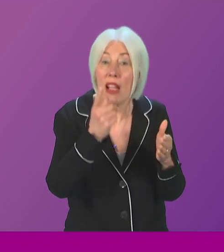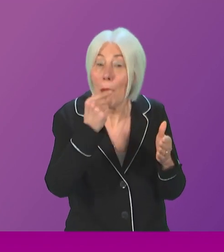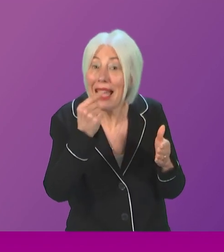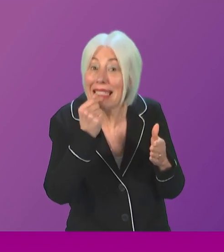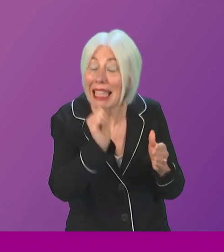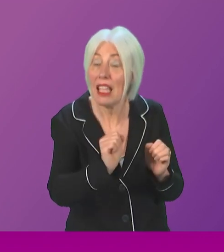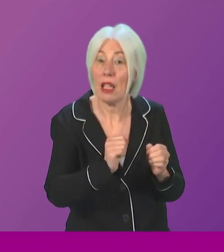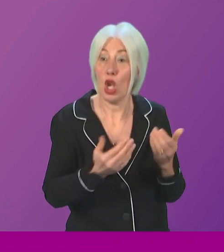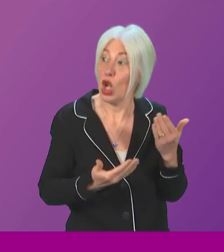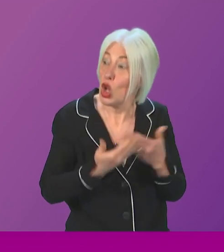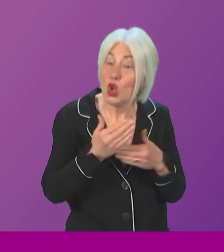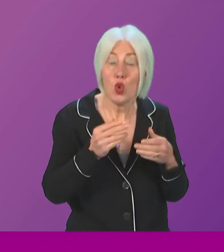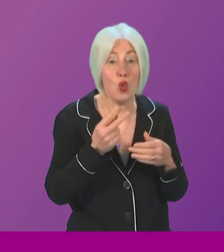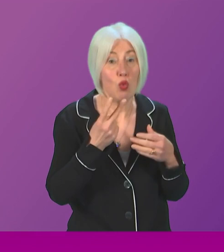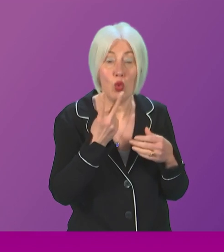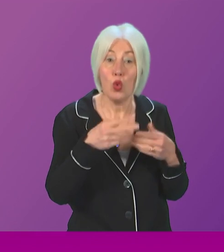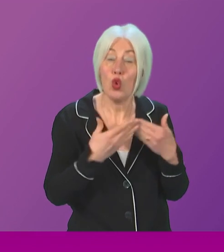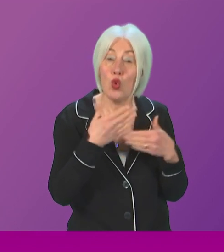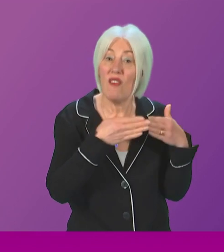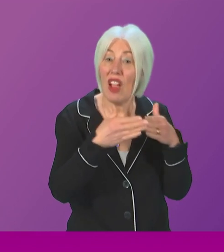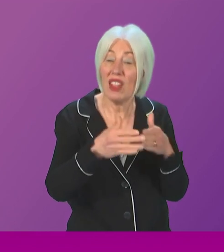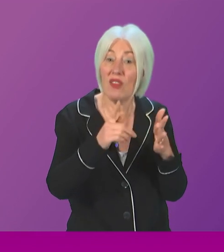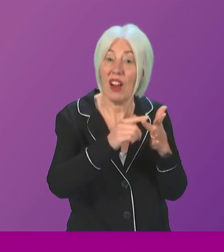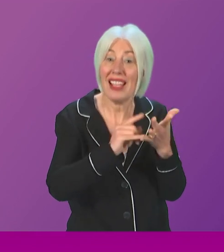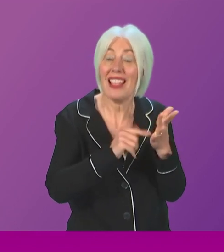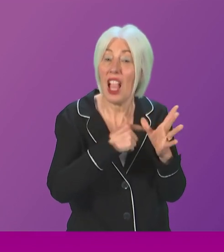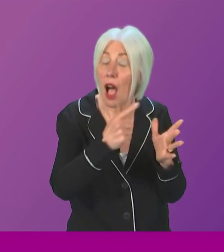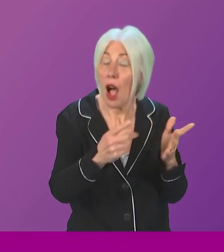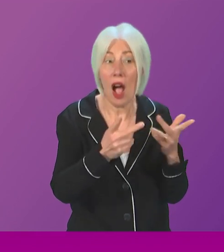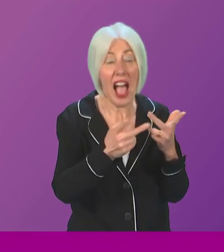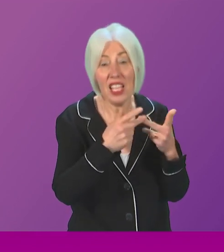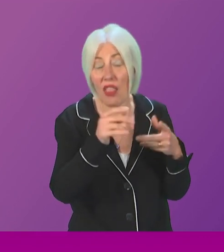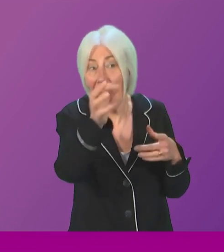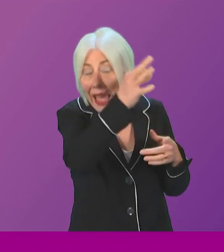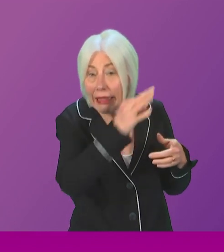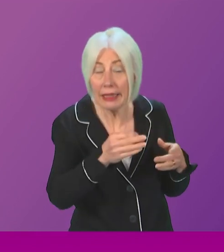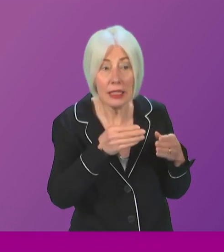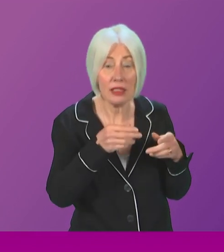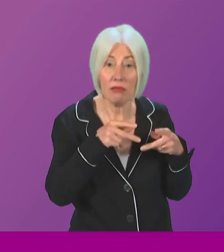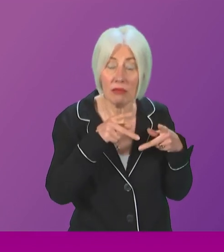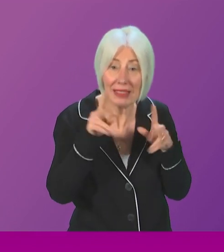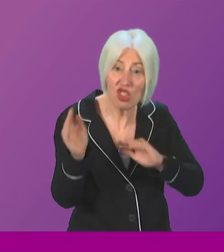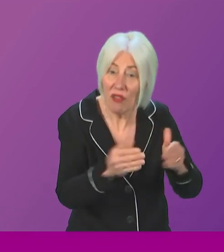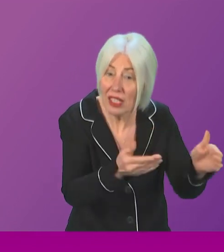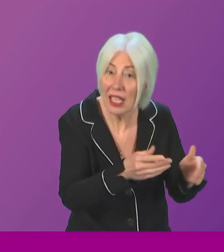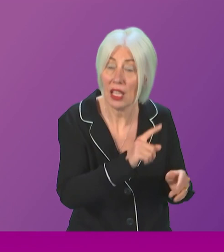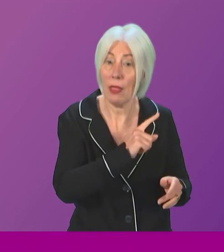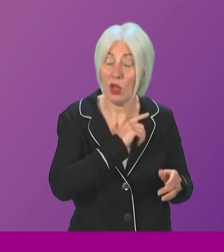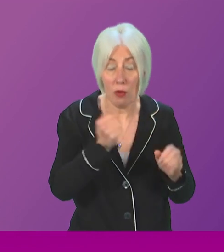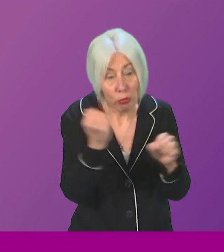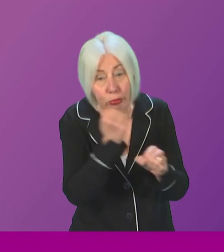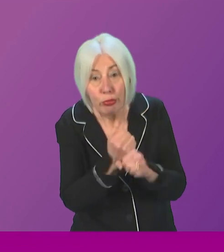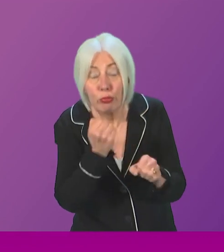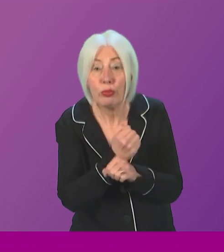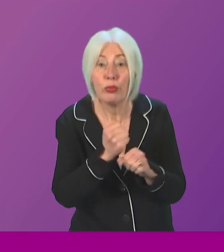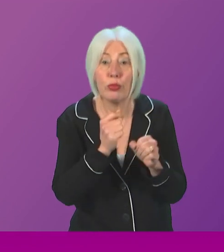for Isla. That's why we commissioned two new vessels for the Little Minch routes. That's why we progressed key investments in ports and harbours. That's why